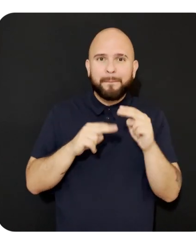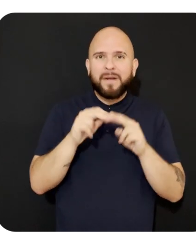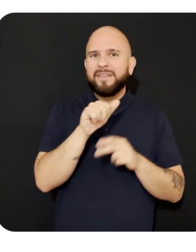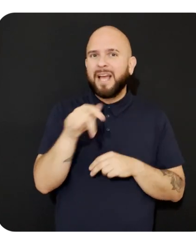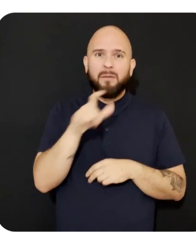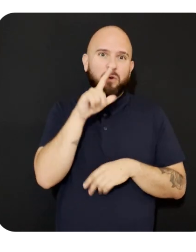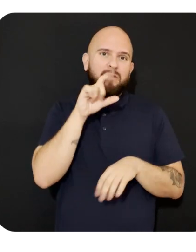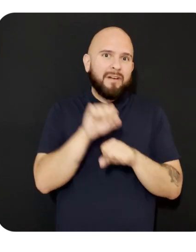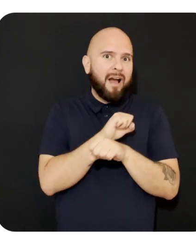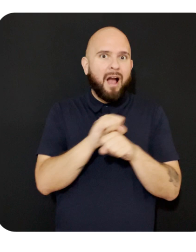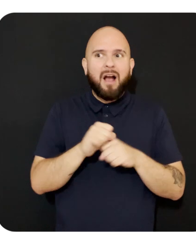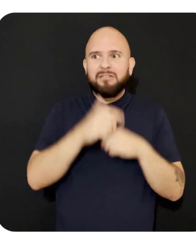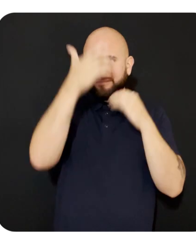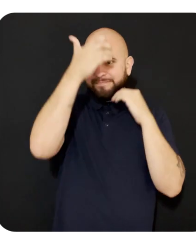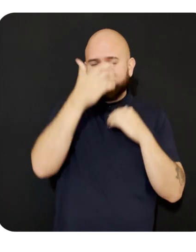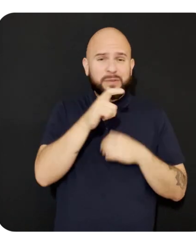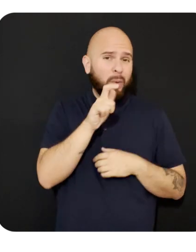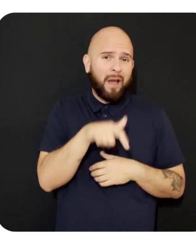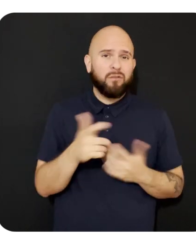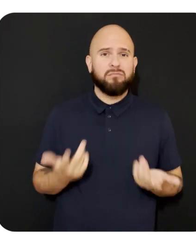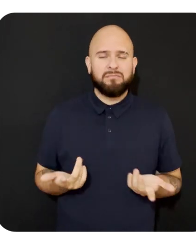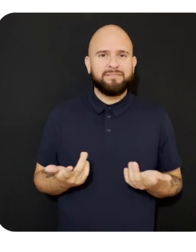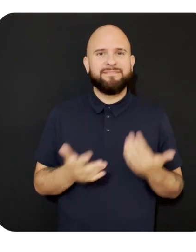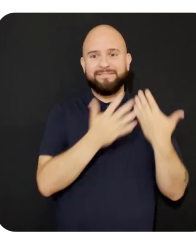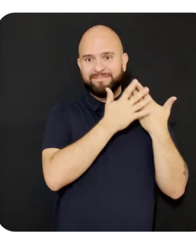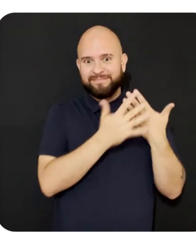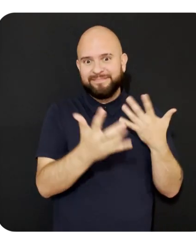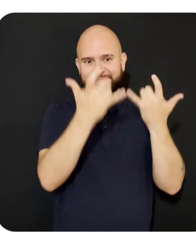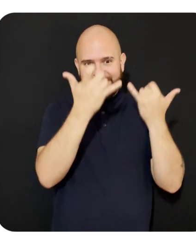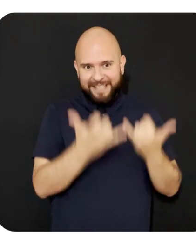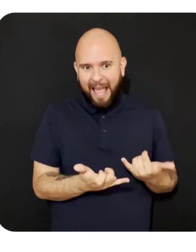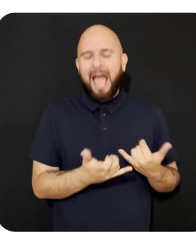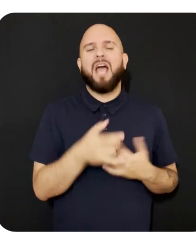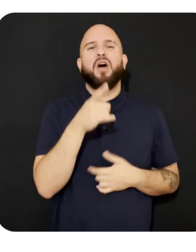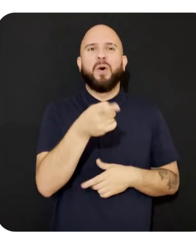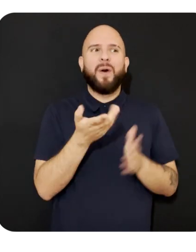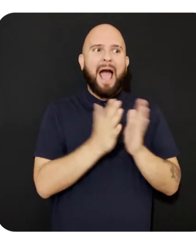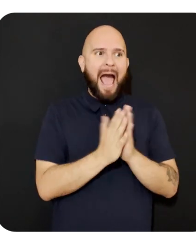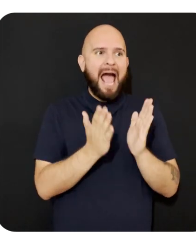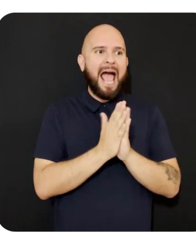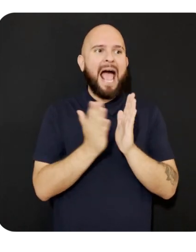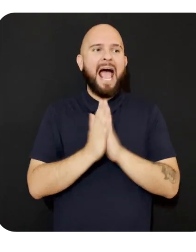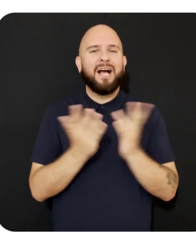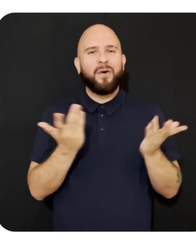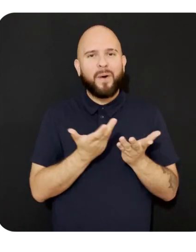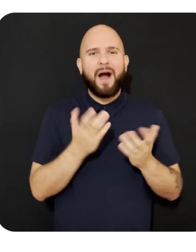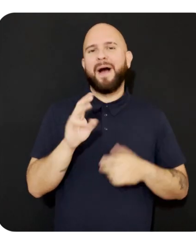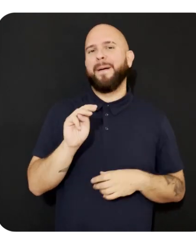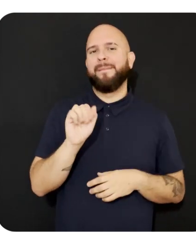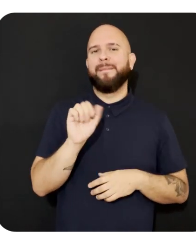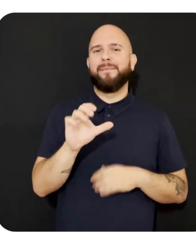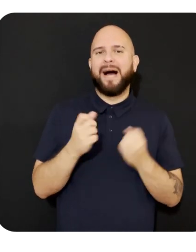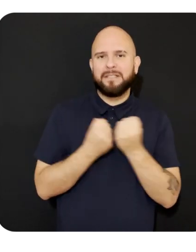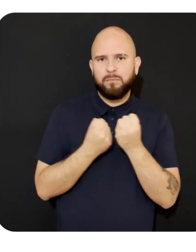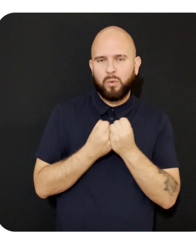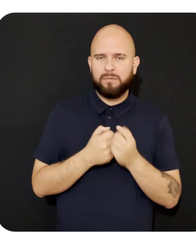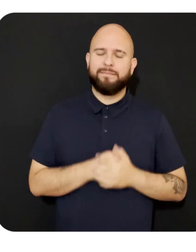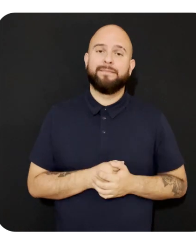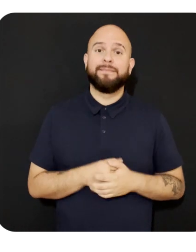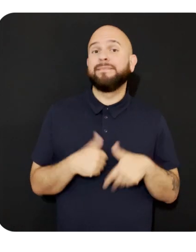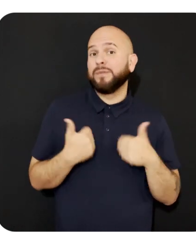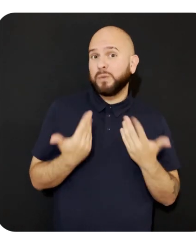physical headset. And since then, one of your most frequent requests has been for Mac support. So,